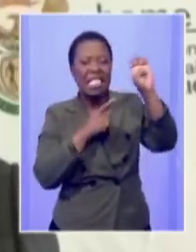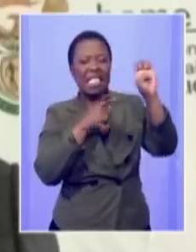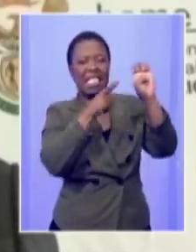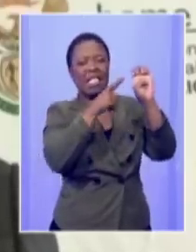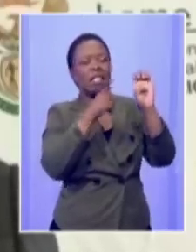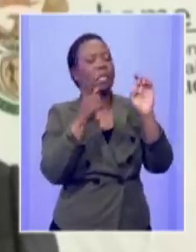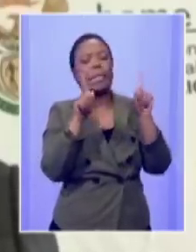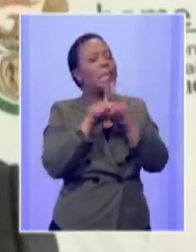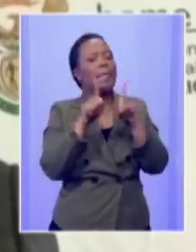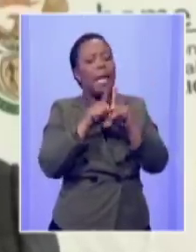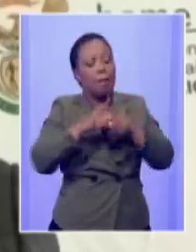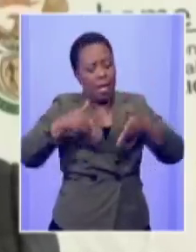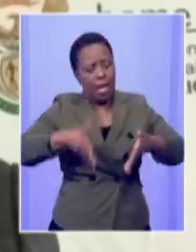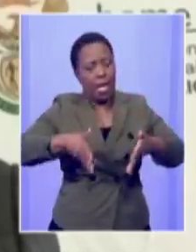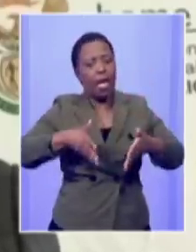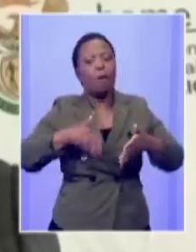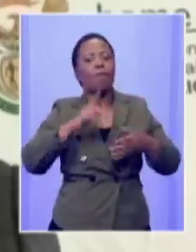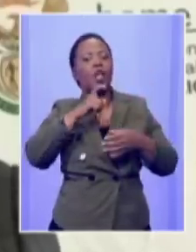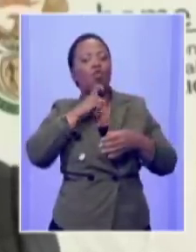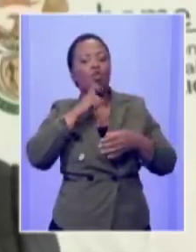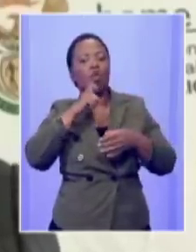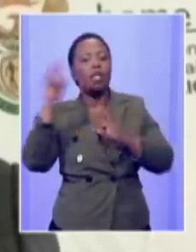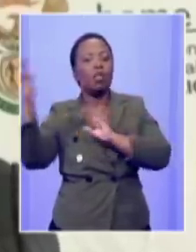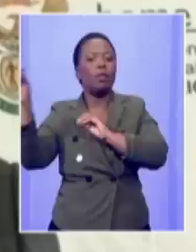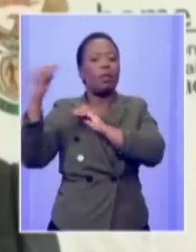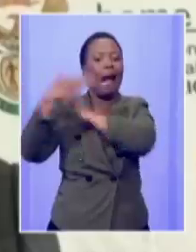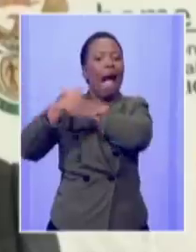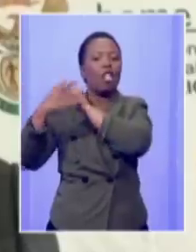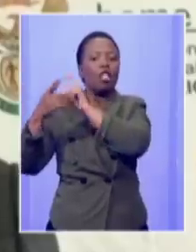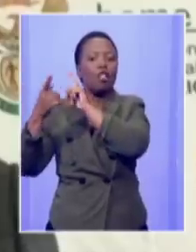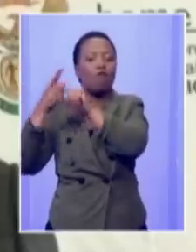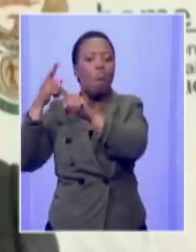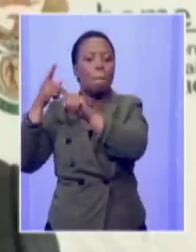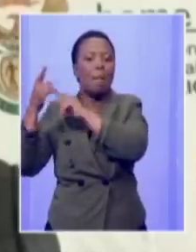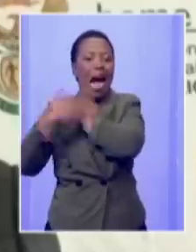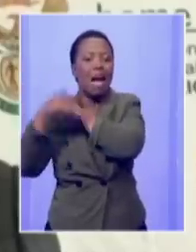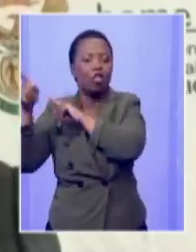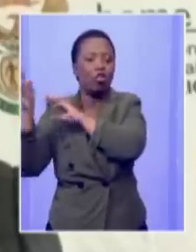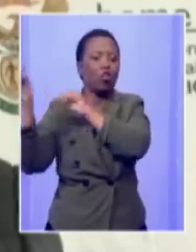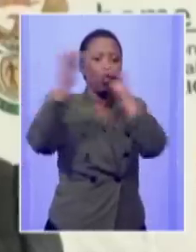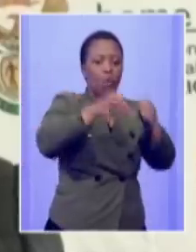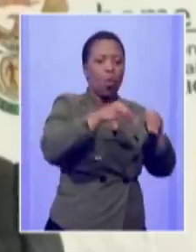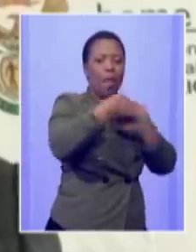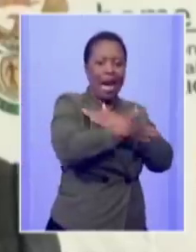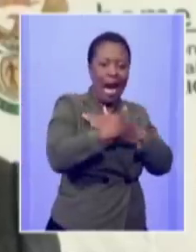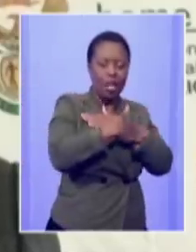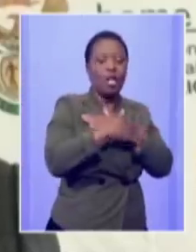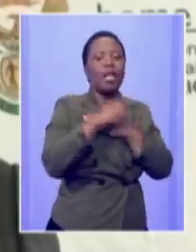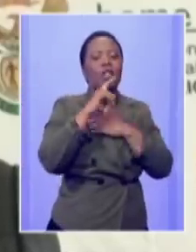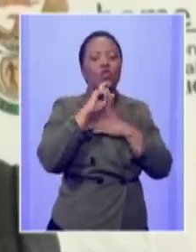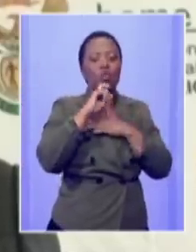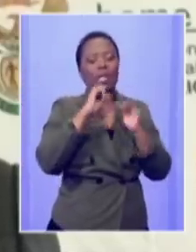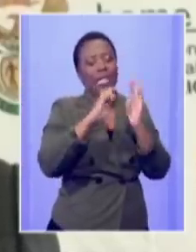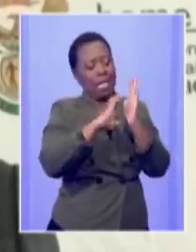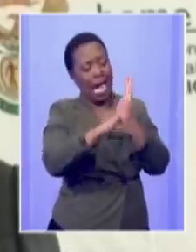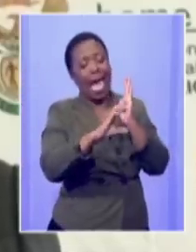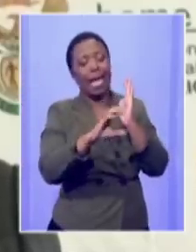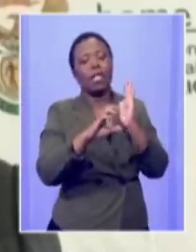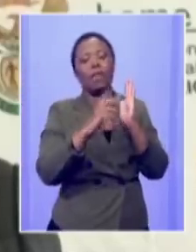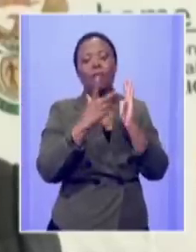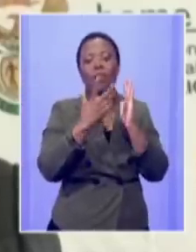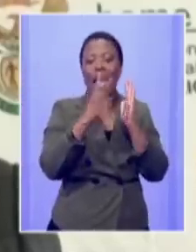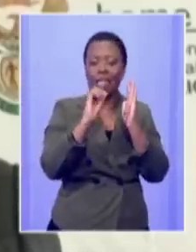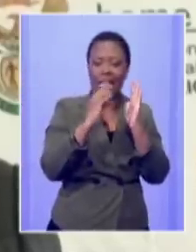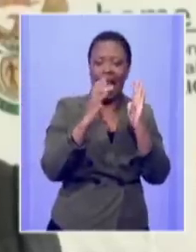using the immigration act act number 13 of 2002 to be in the country others are using the refugee